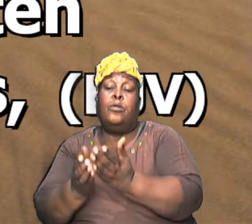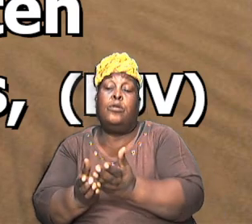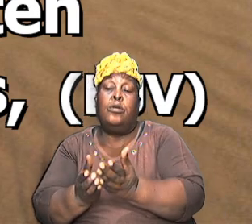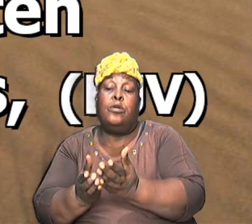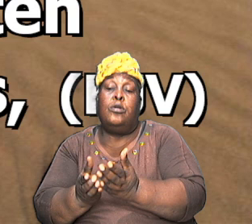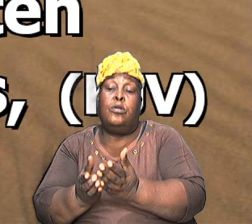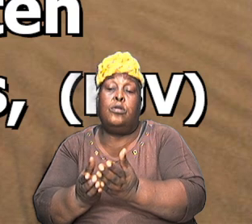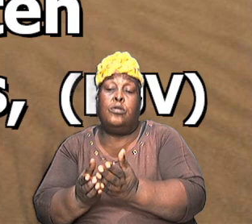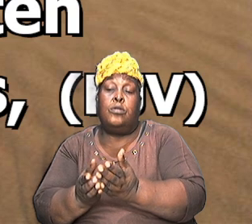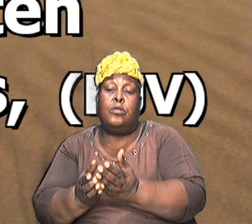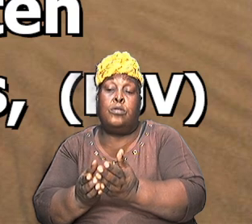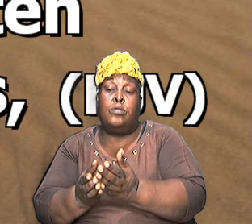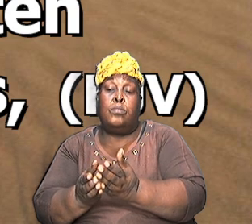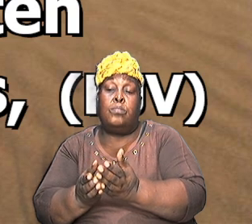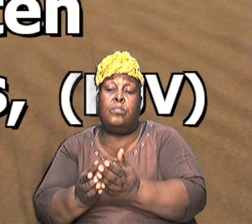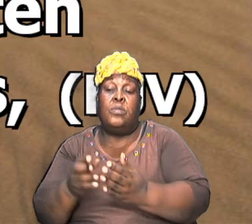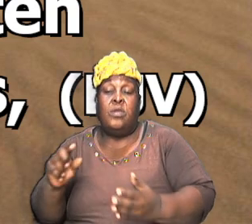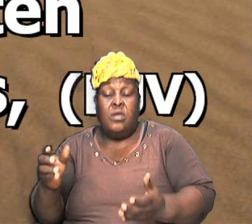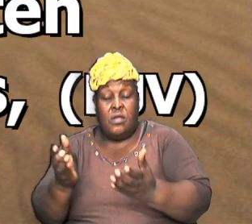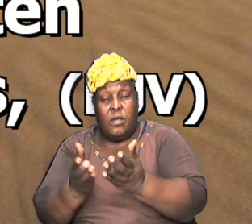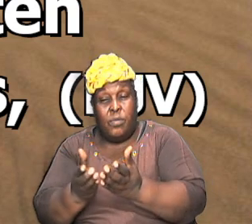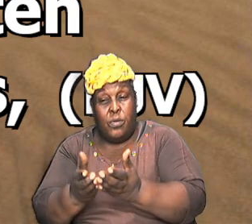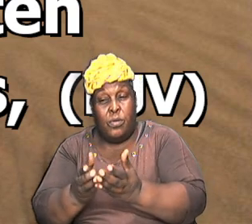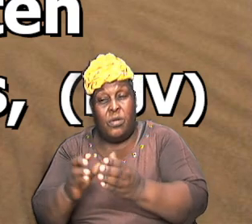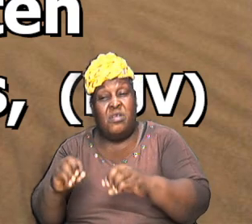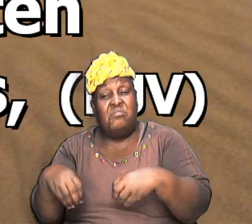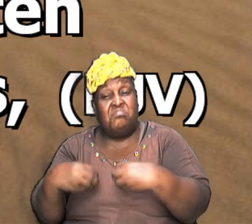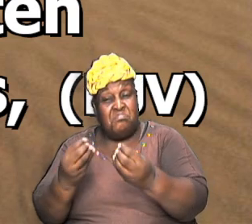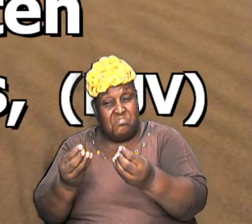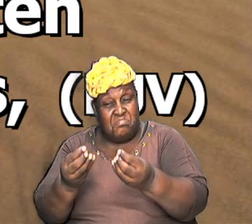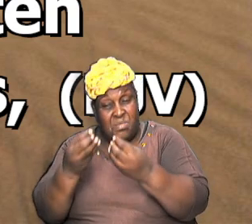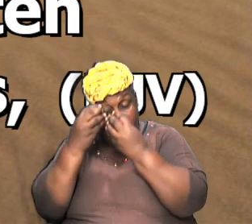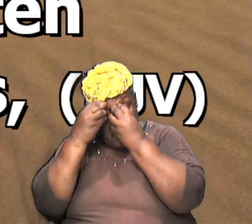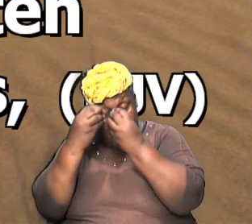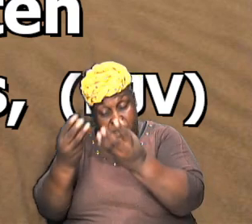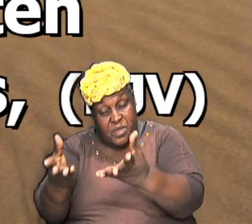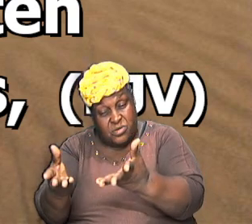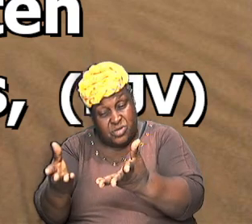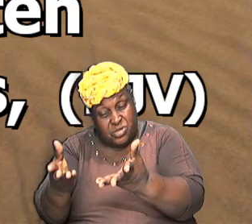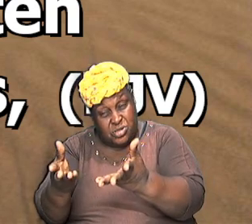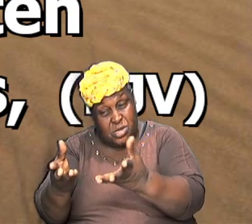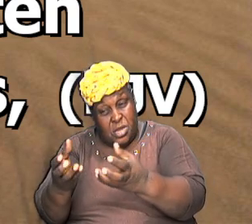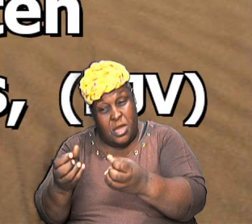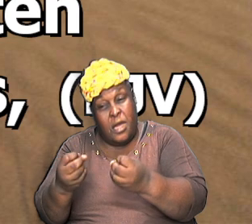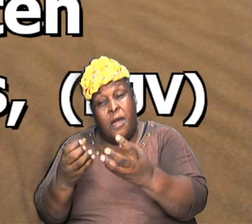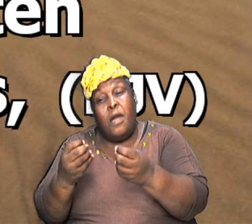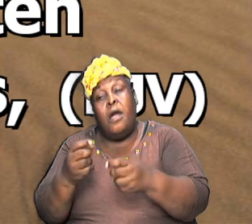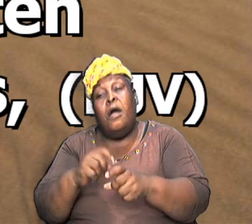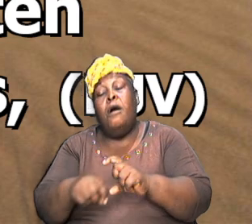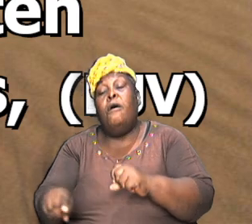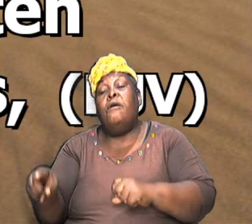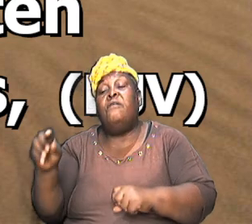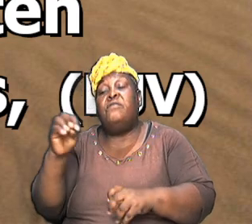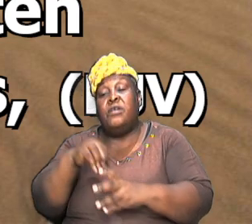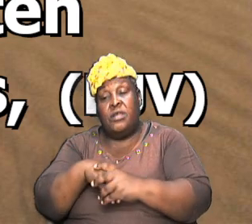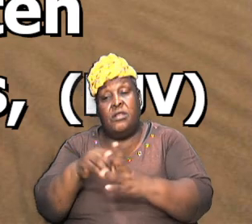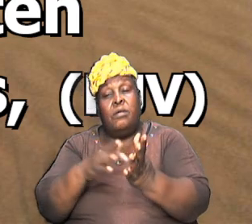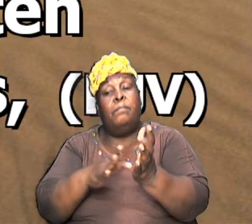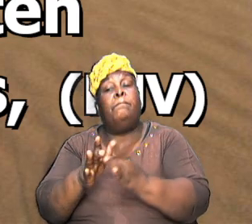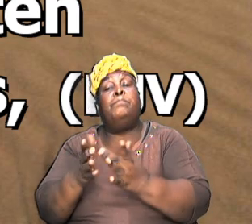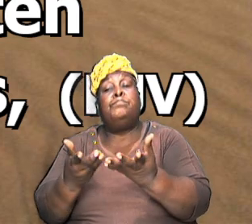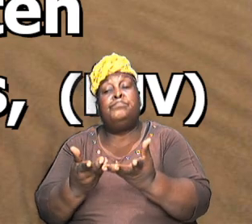called the book of Enoch and this book has given us a lot of information many of which are consistent with the Bible